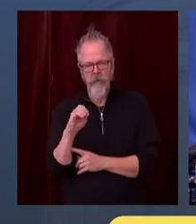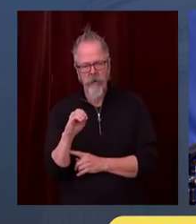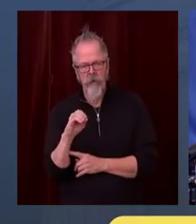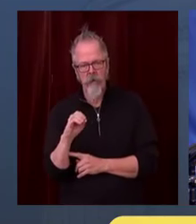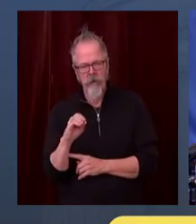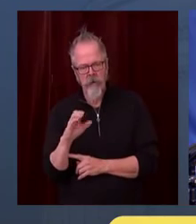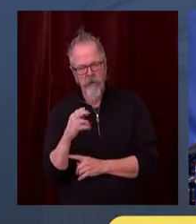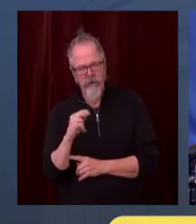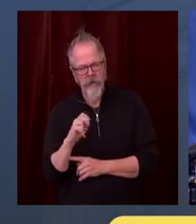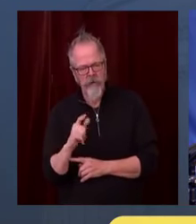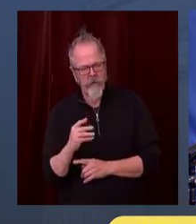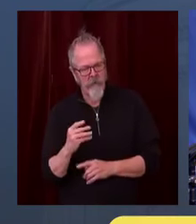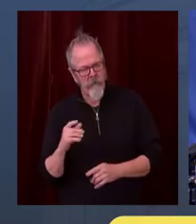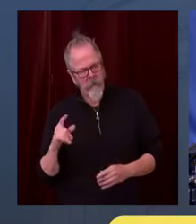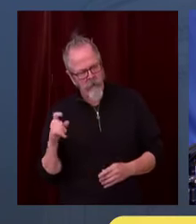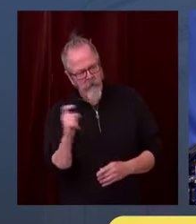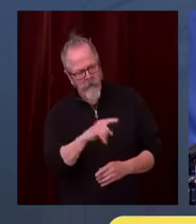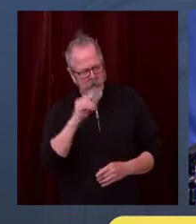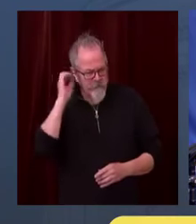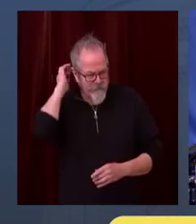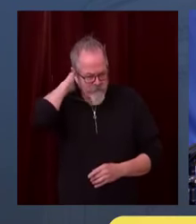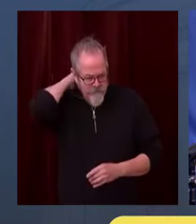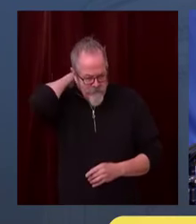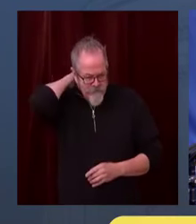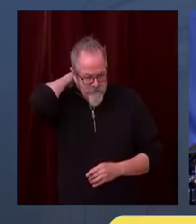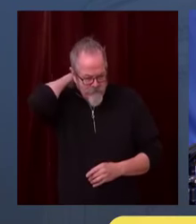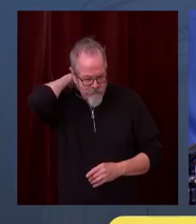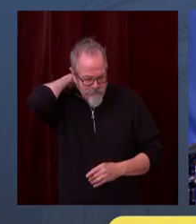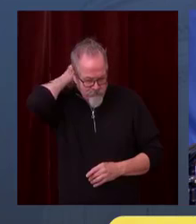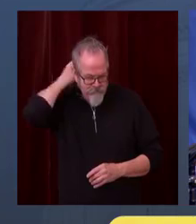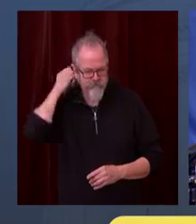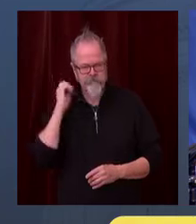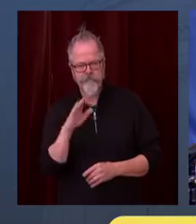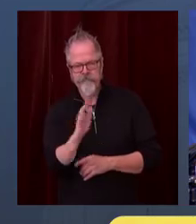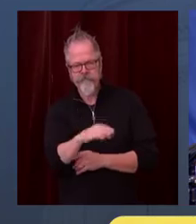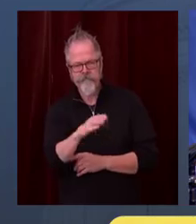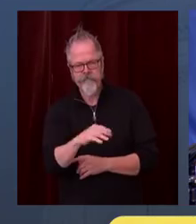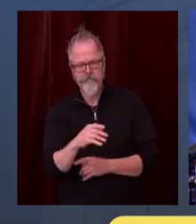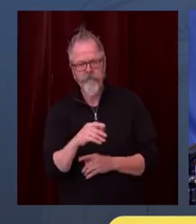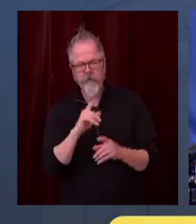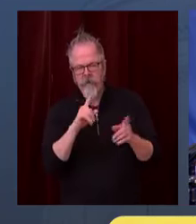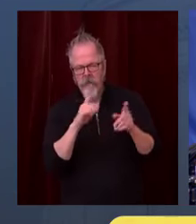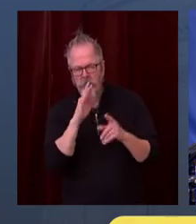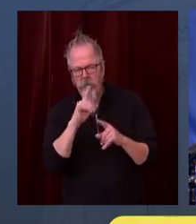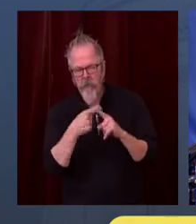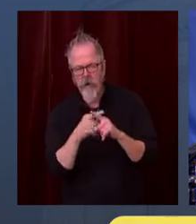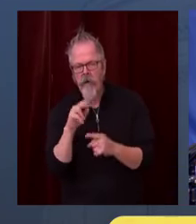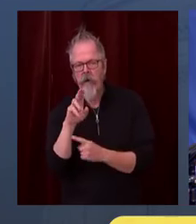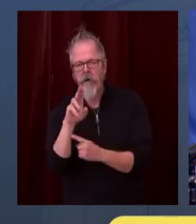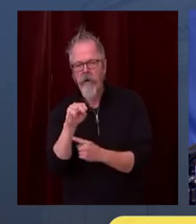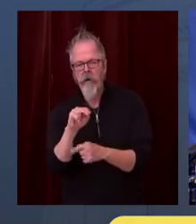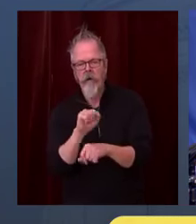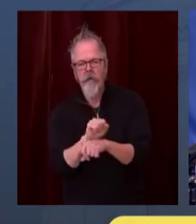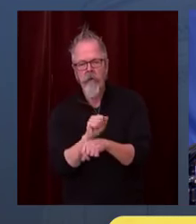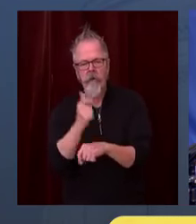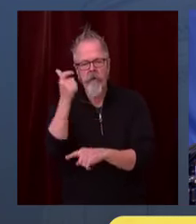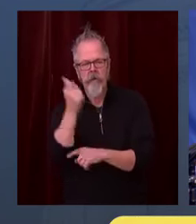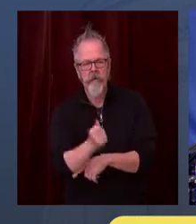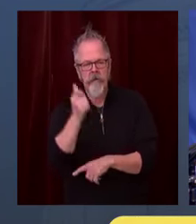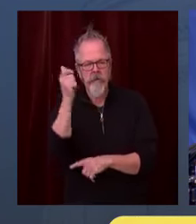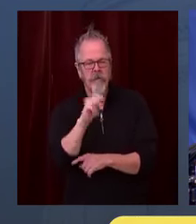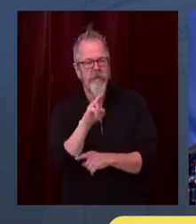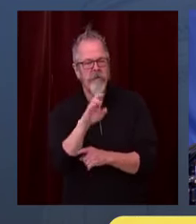Clearly, there were troubles with this system, as we saw some folks waiting 10, 12, 14 weeks to get unemployment benefits.